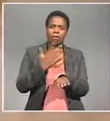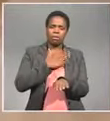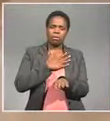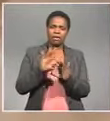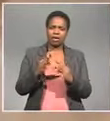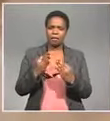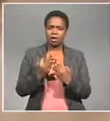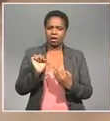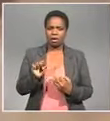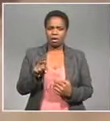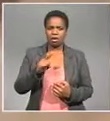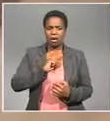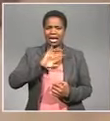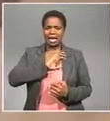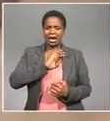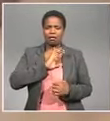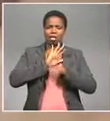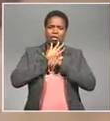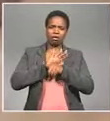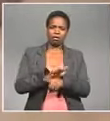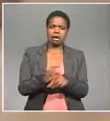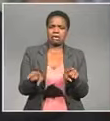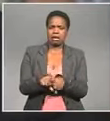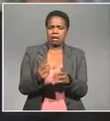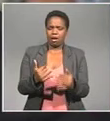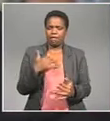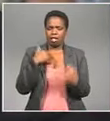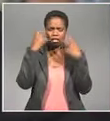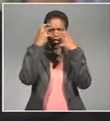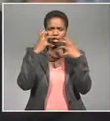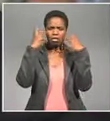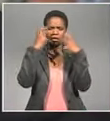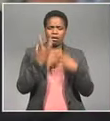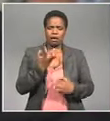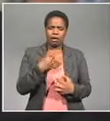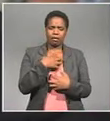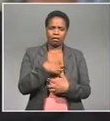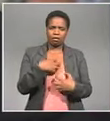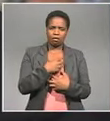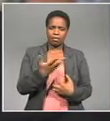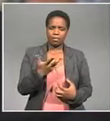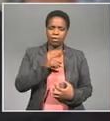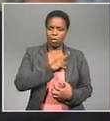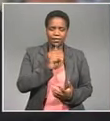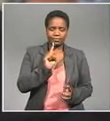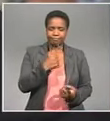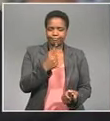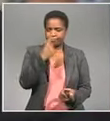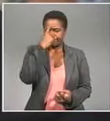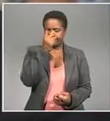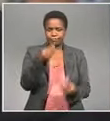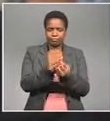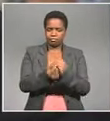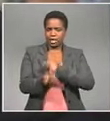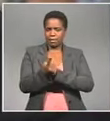leaving her client depressed at the same time Philip Scudders advocate says he's also haunted by the incident so much